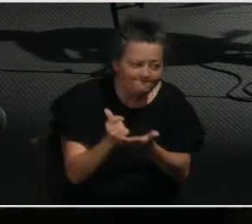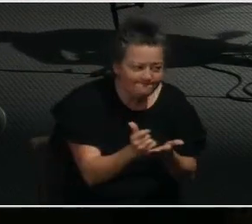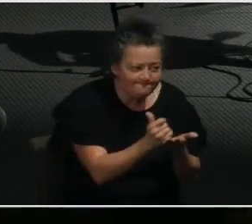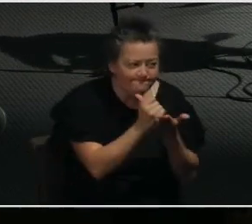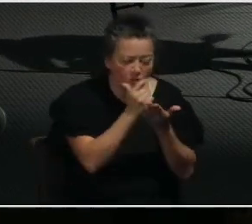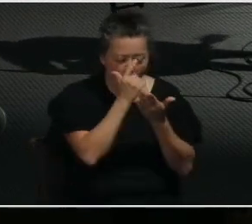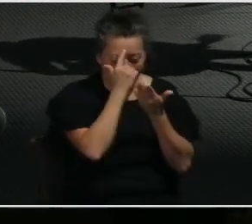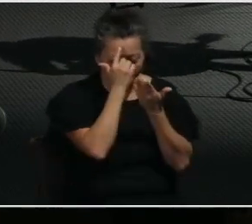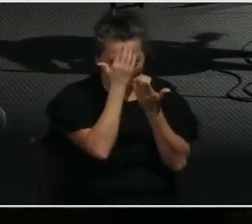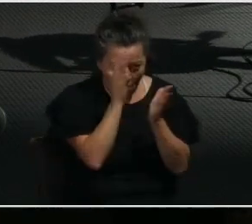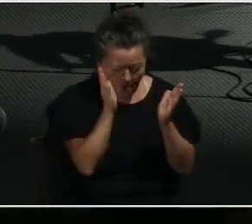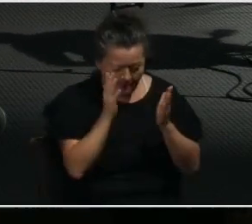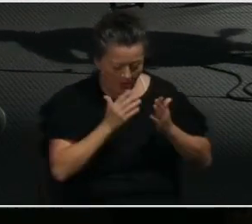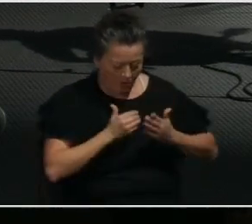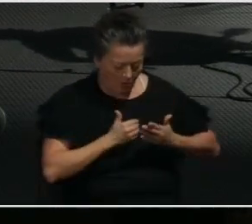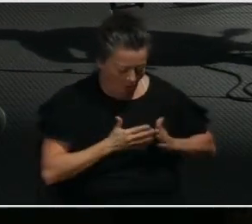pray.